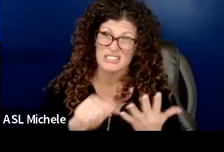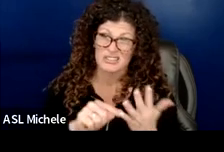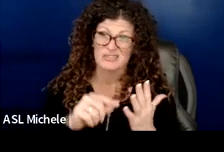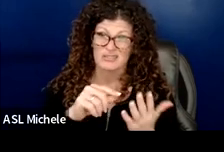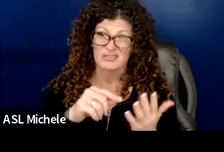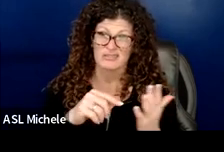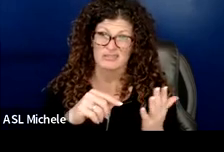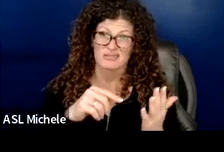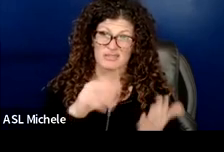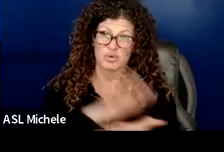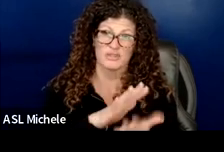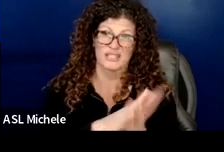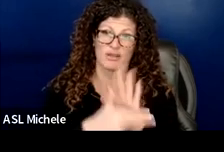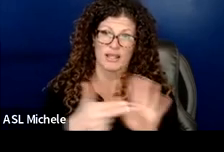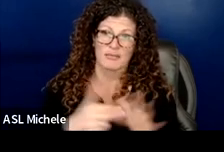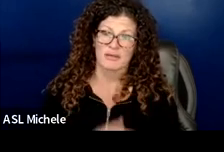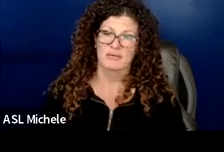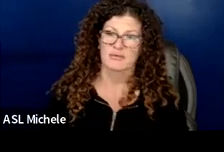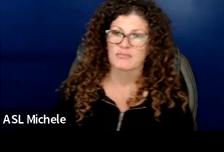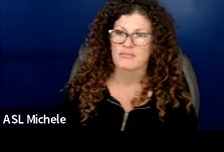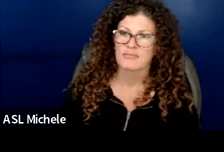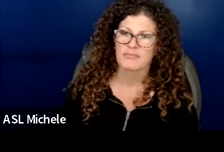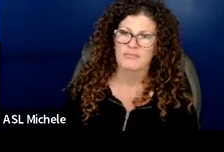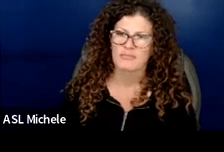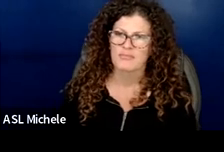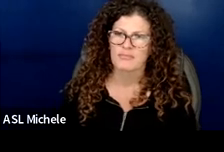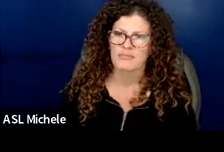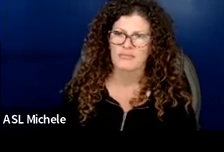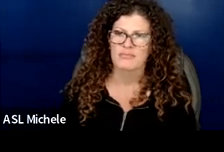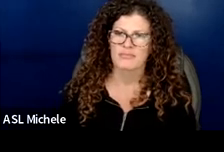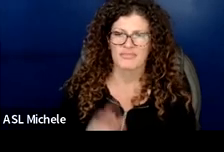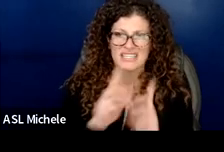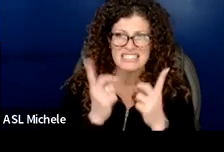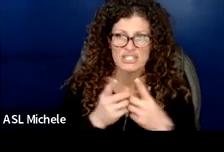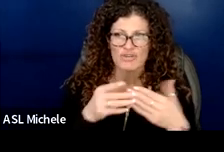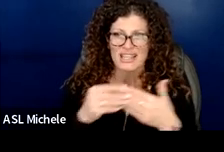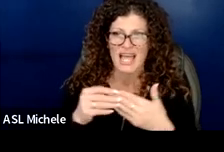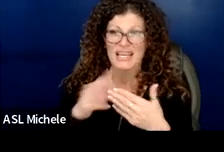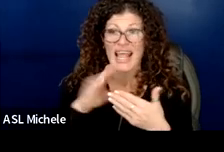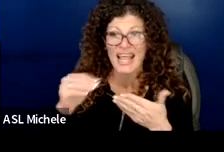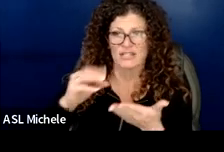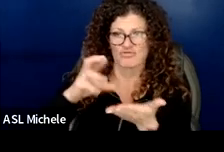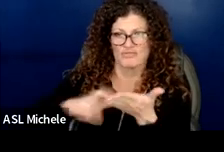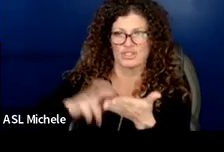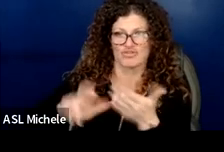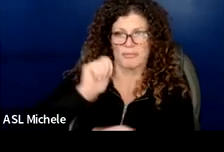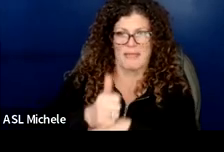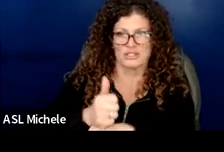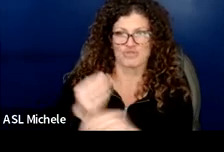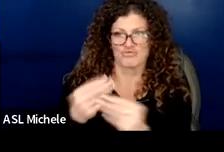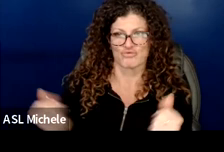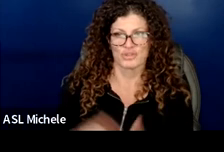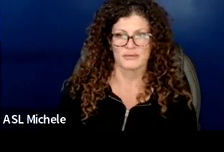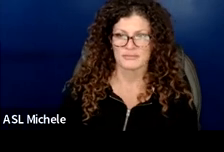and then i would add jose district-led and research-based solutions yes